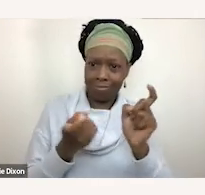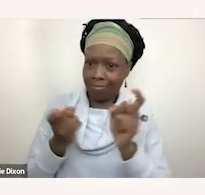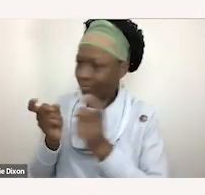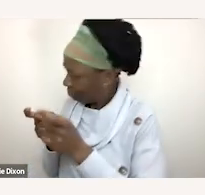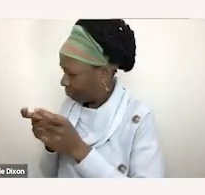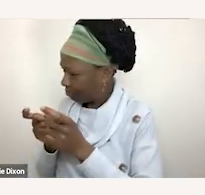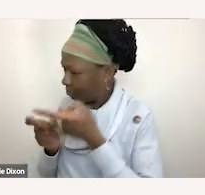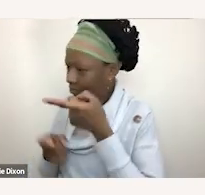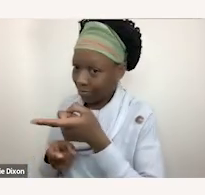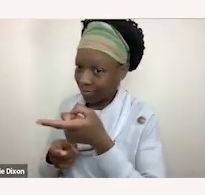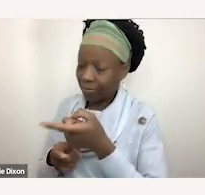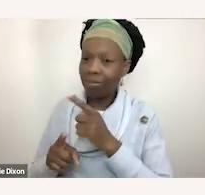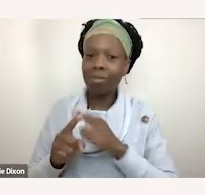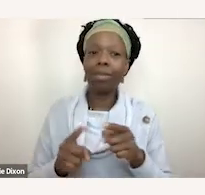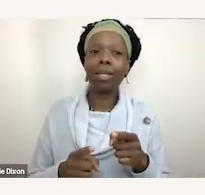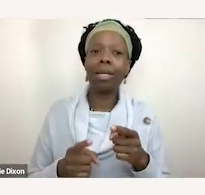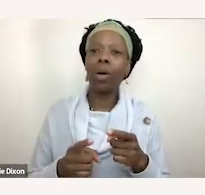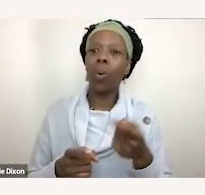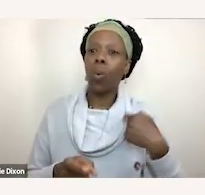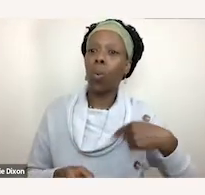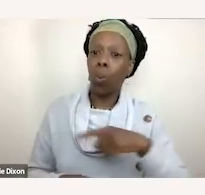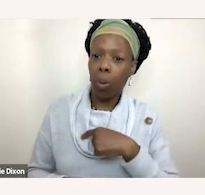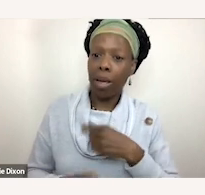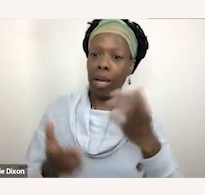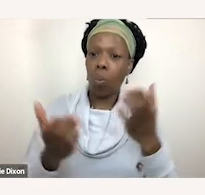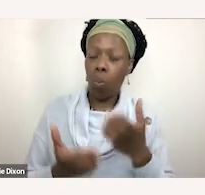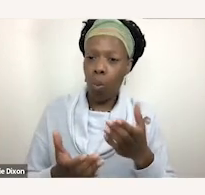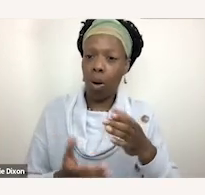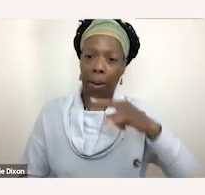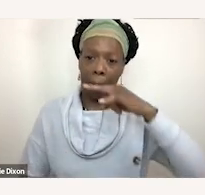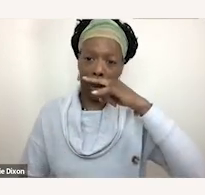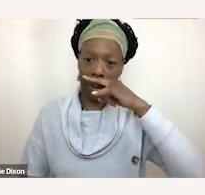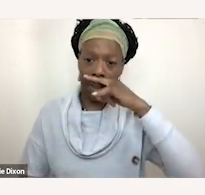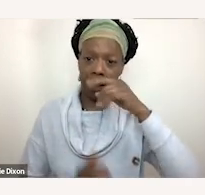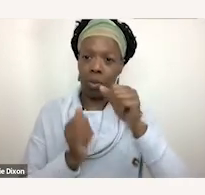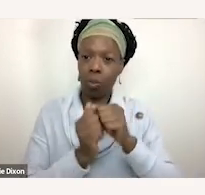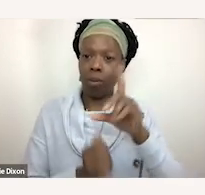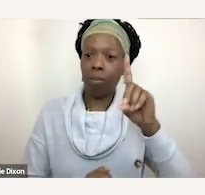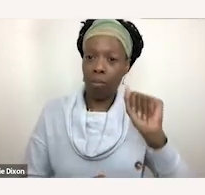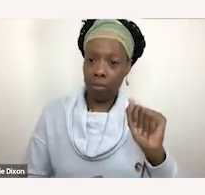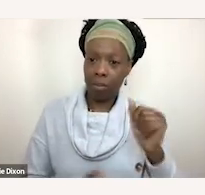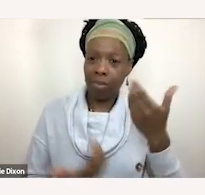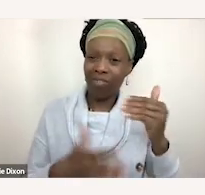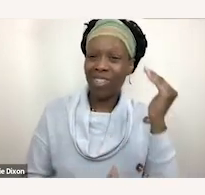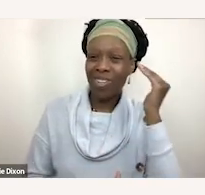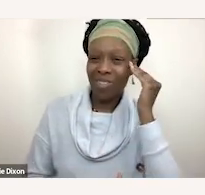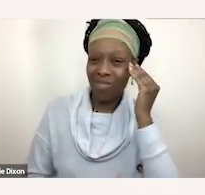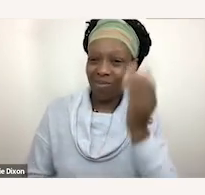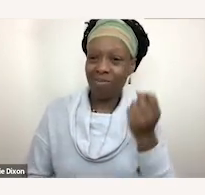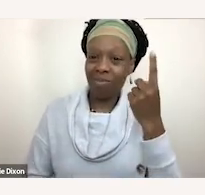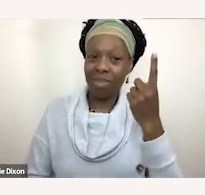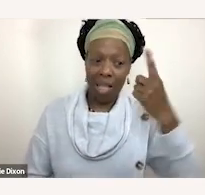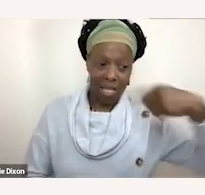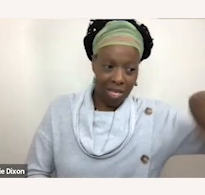we want disabled kids um to understand their history and we want them to have those